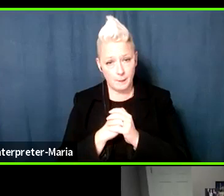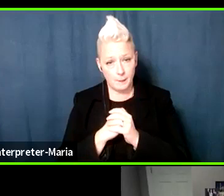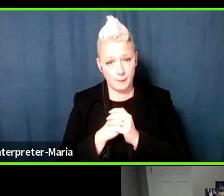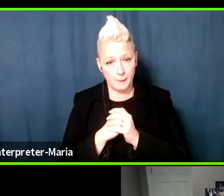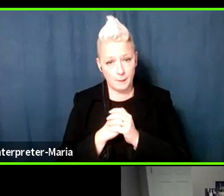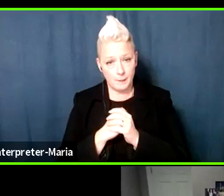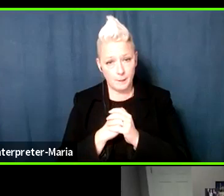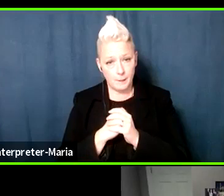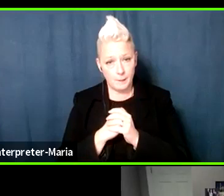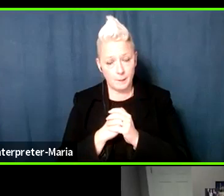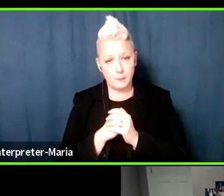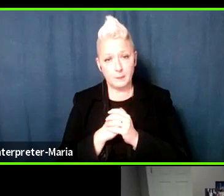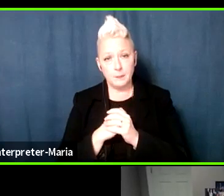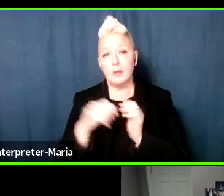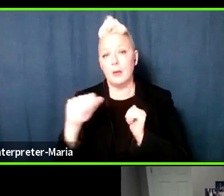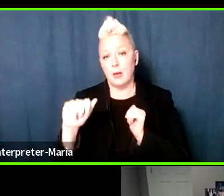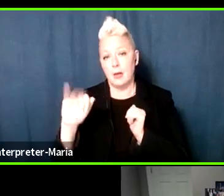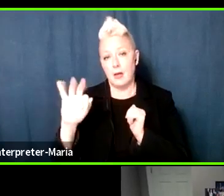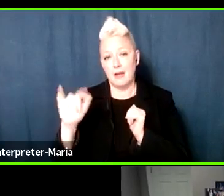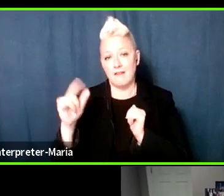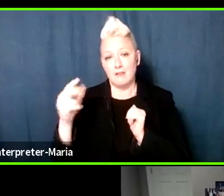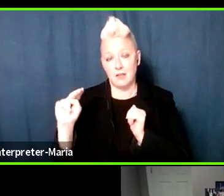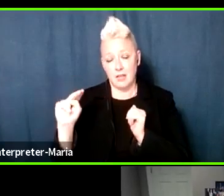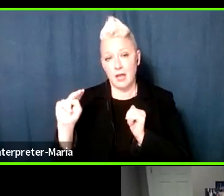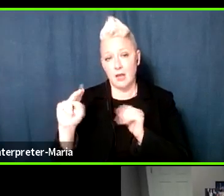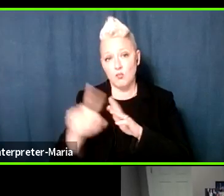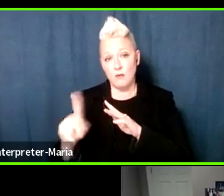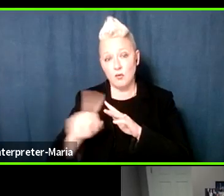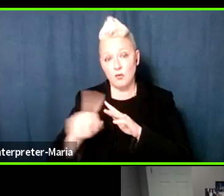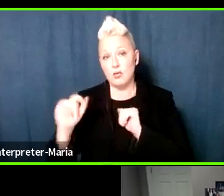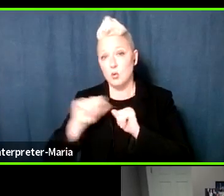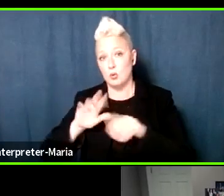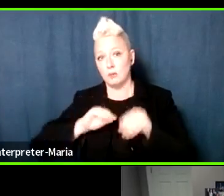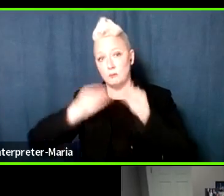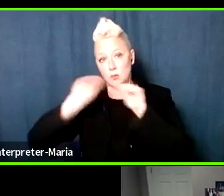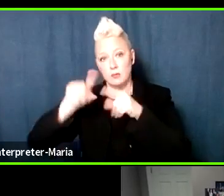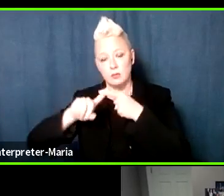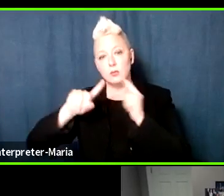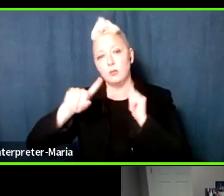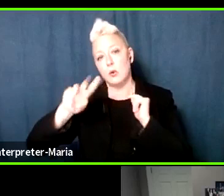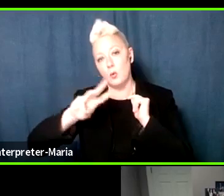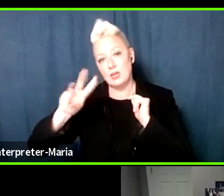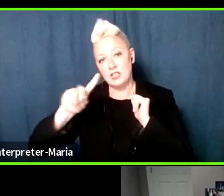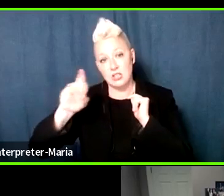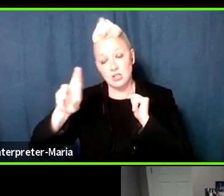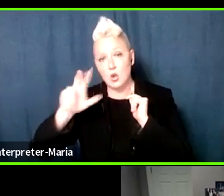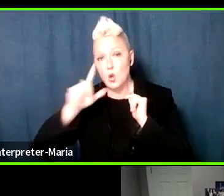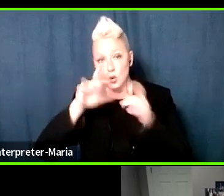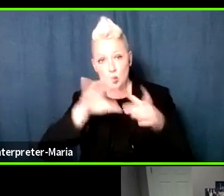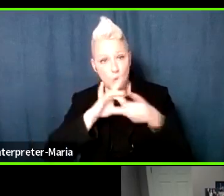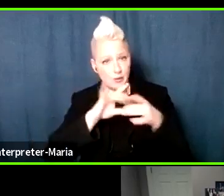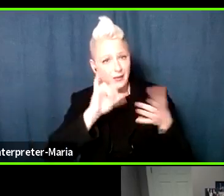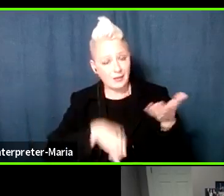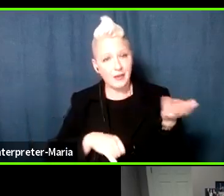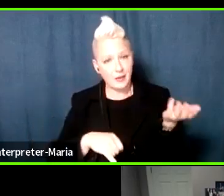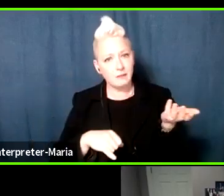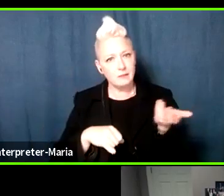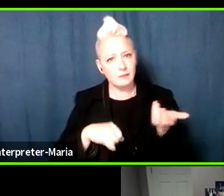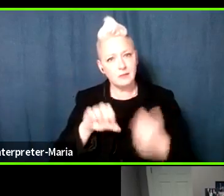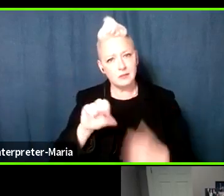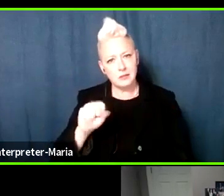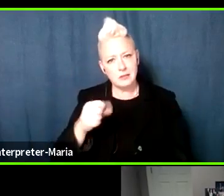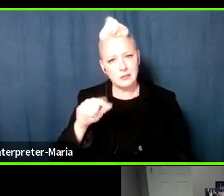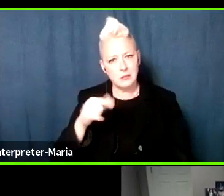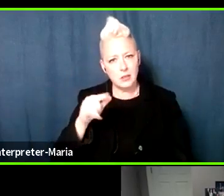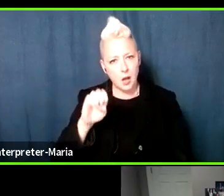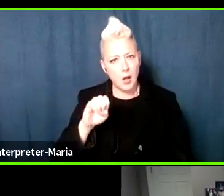for Afghan refugees that are being resettled in Westchester is largely being coordinated by the synagogues in Westchester as drop-off